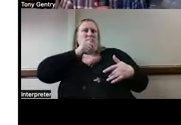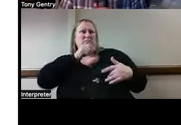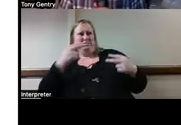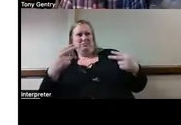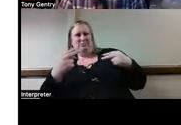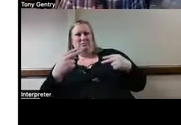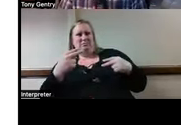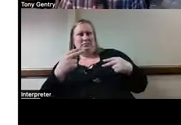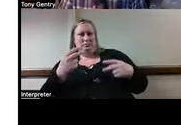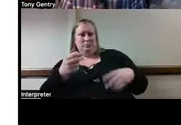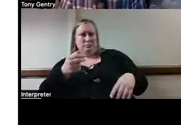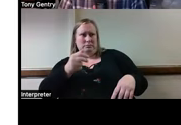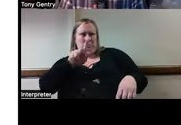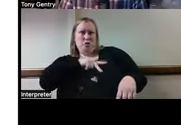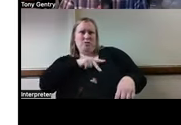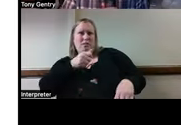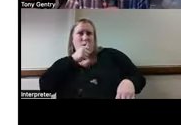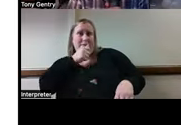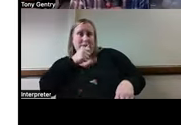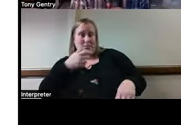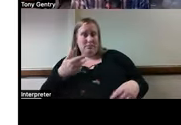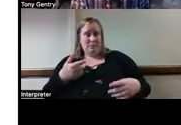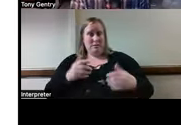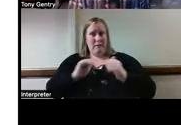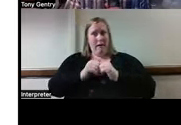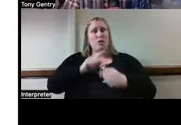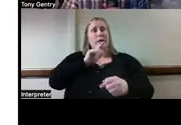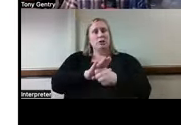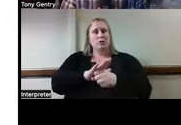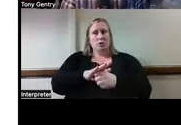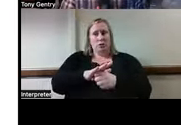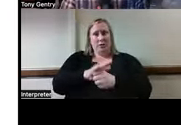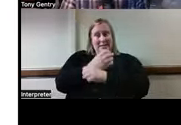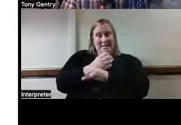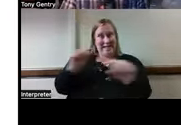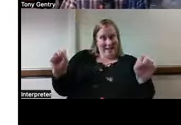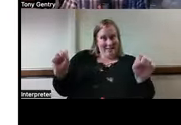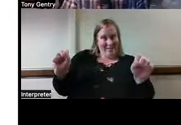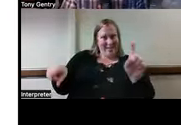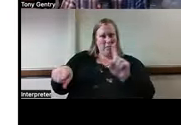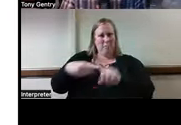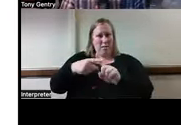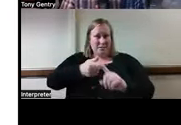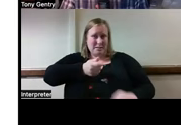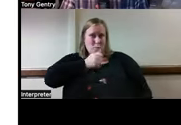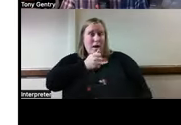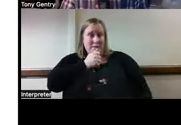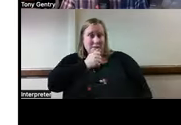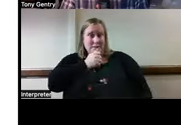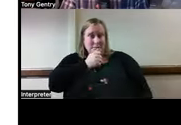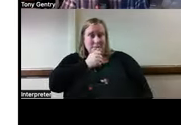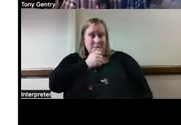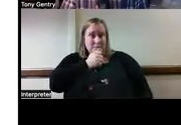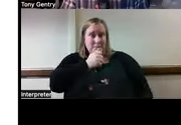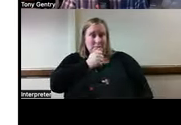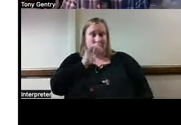how do we go about assuring the daughter's safety and her privacy? Those are the two concerns that are there. That's where the